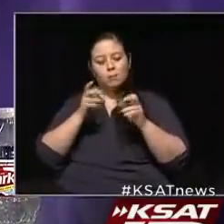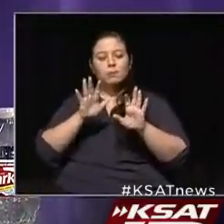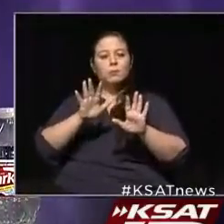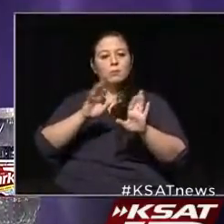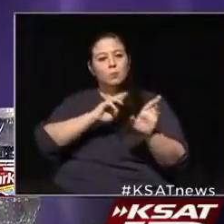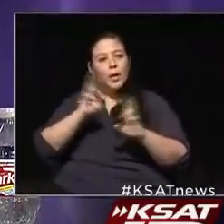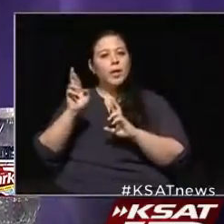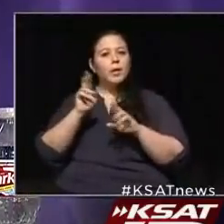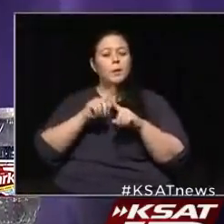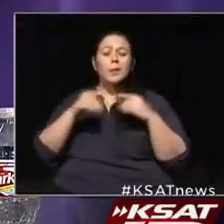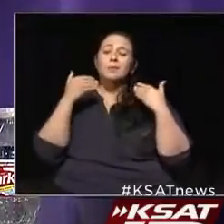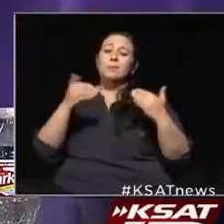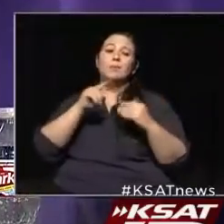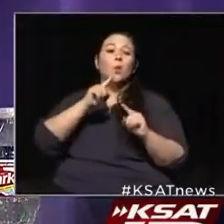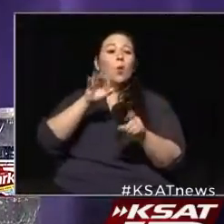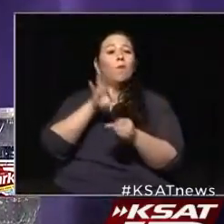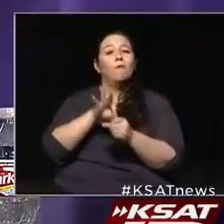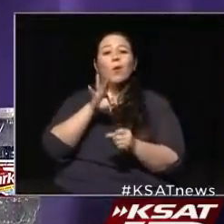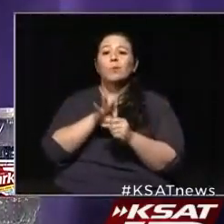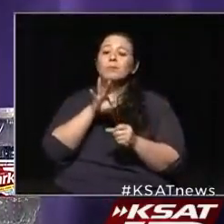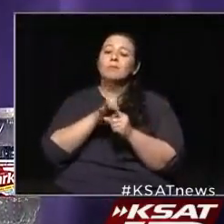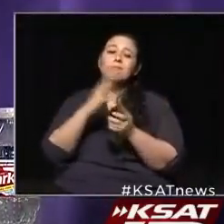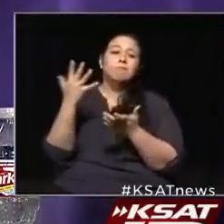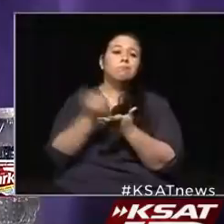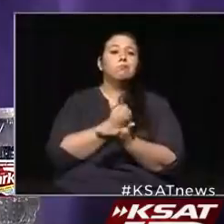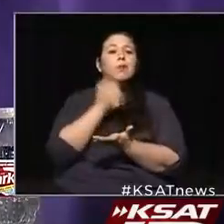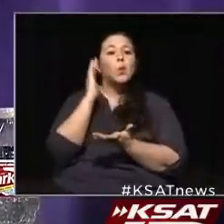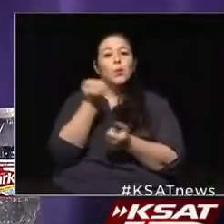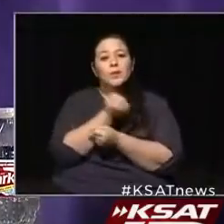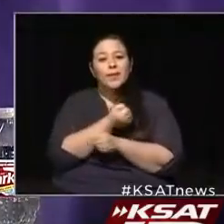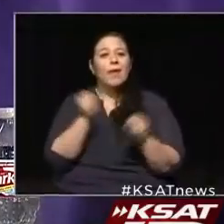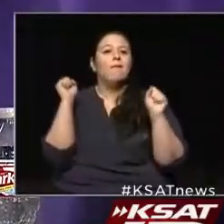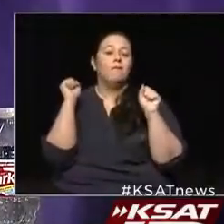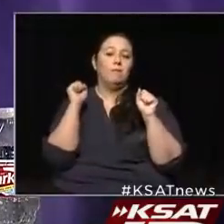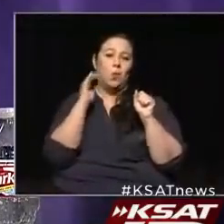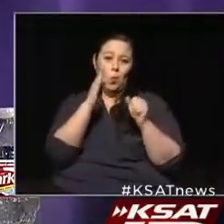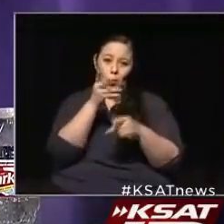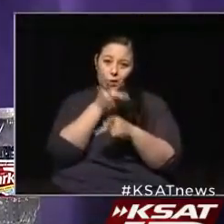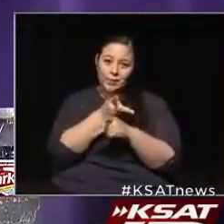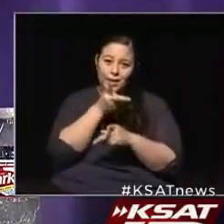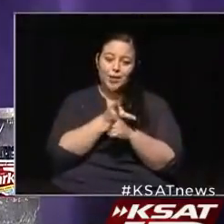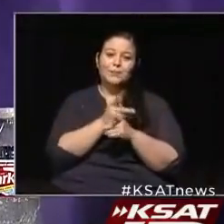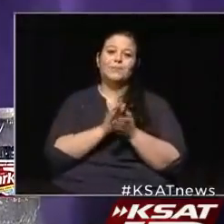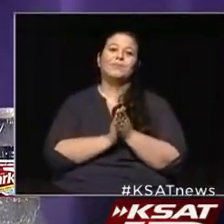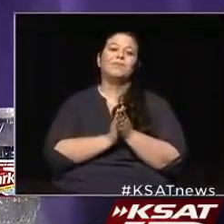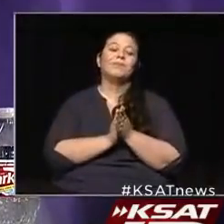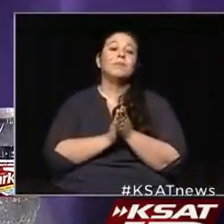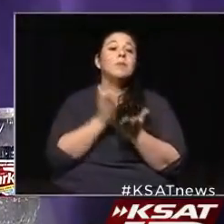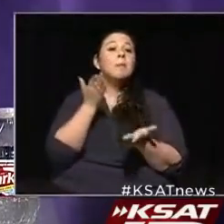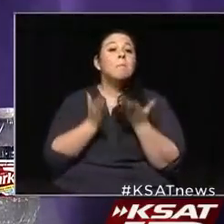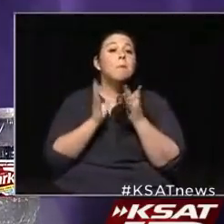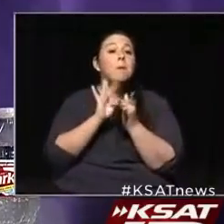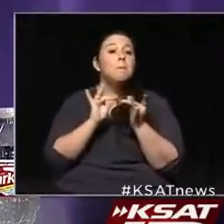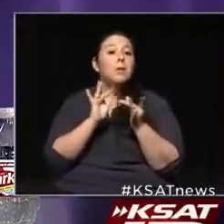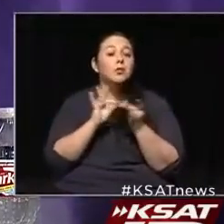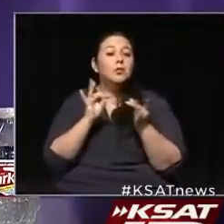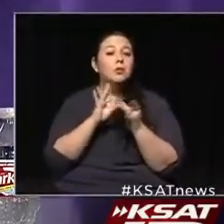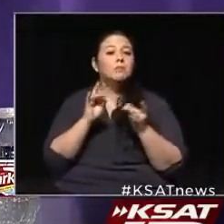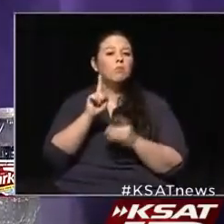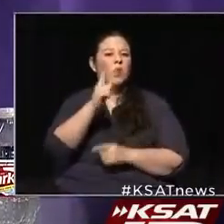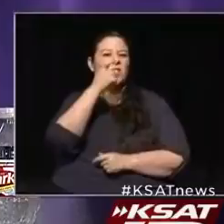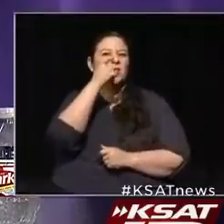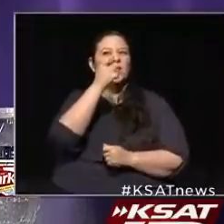go vote tomorrow if you haven't voted. It's going to be safe to vote, and we'll take care of you there. I might mention there's an interesting